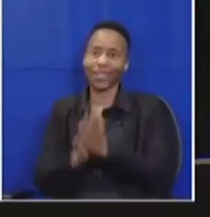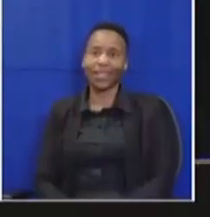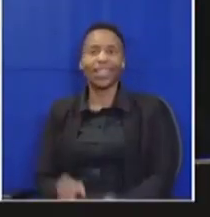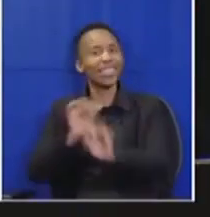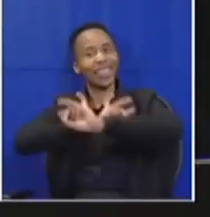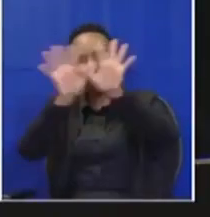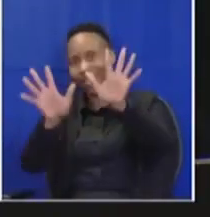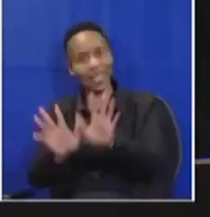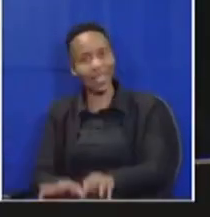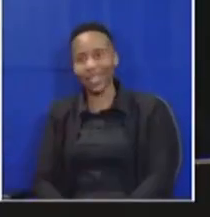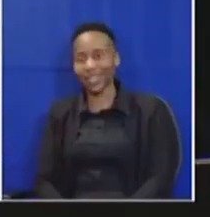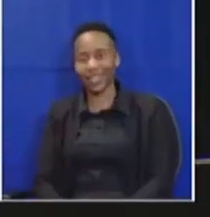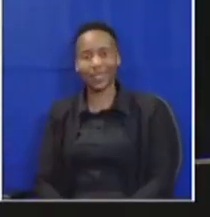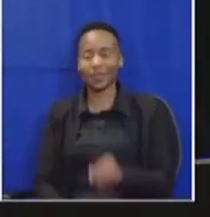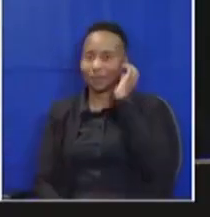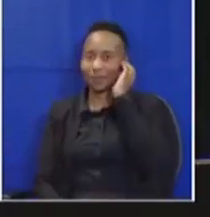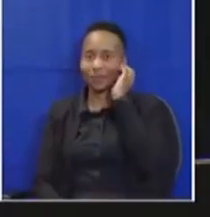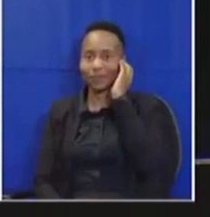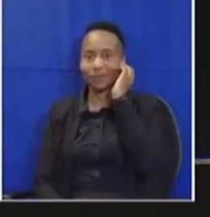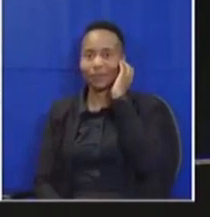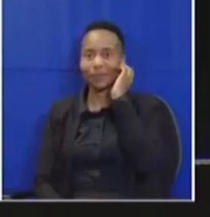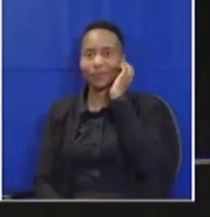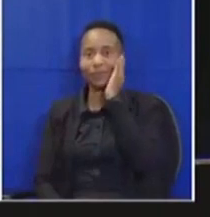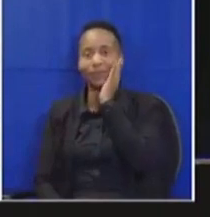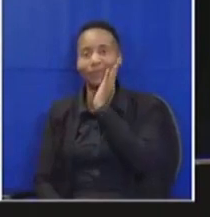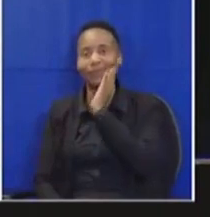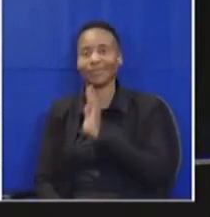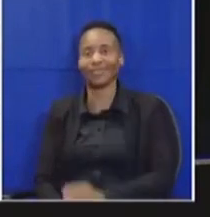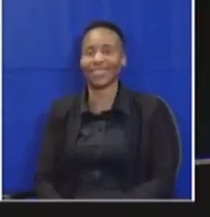no no no no this is why we read this thing in advance